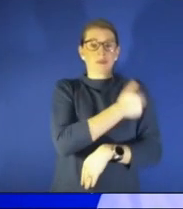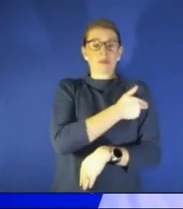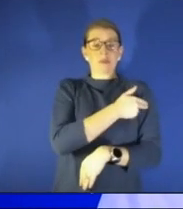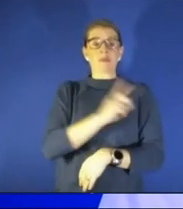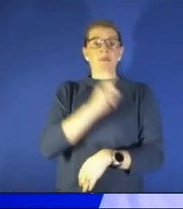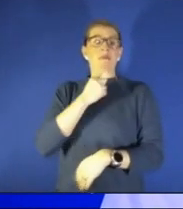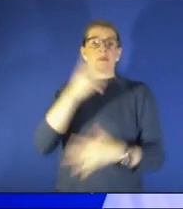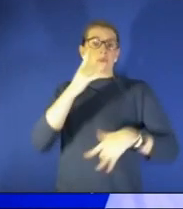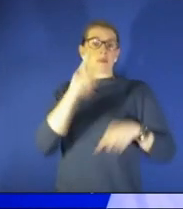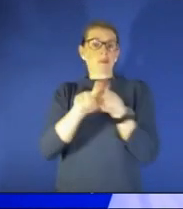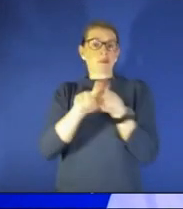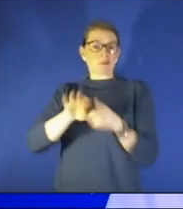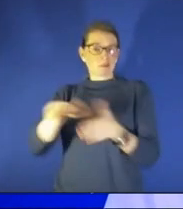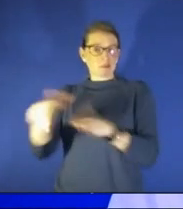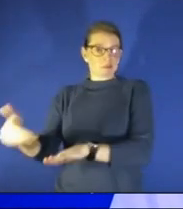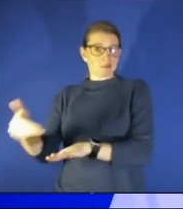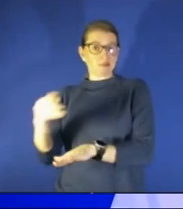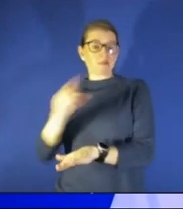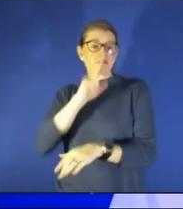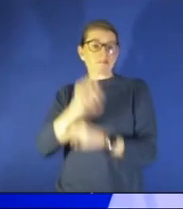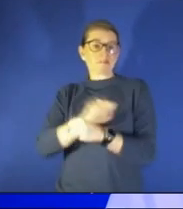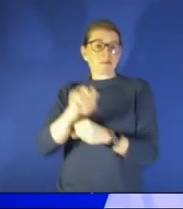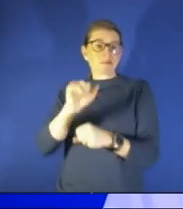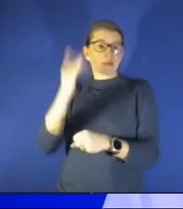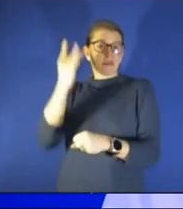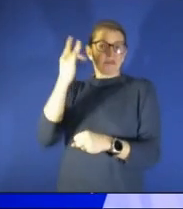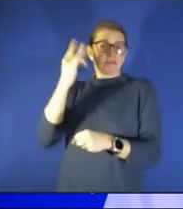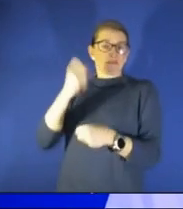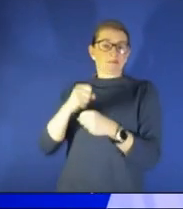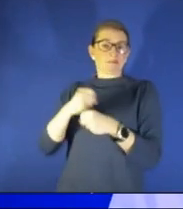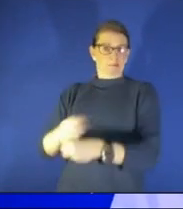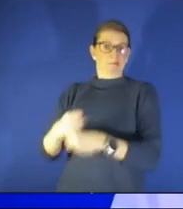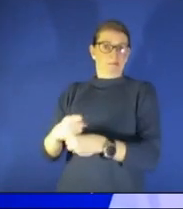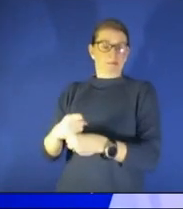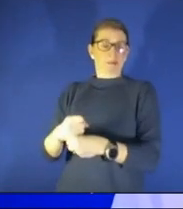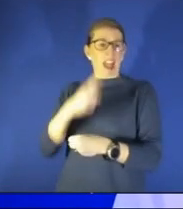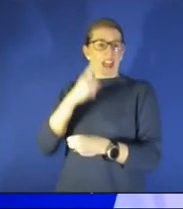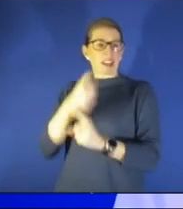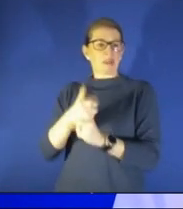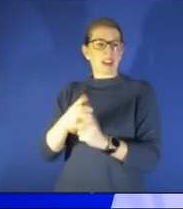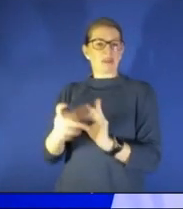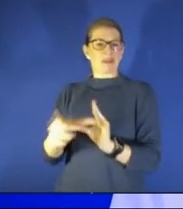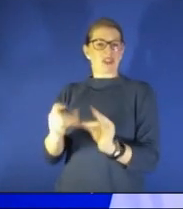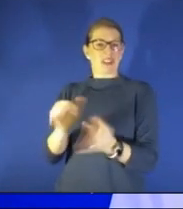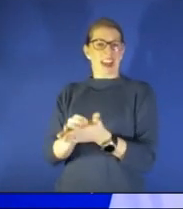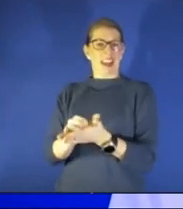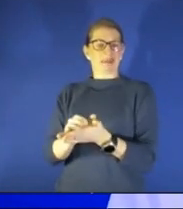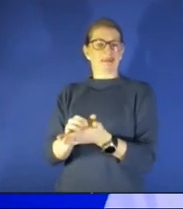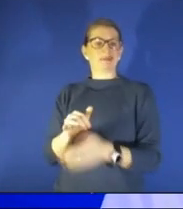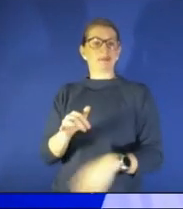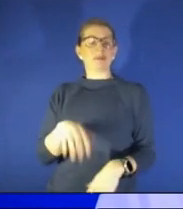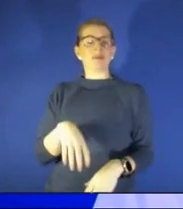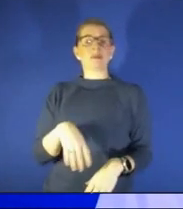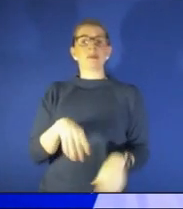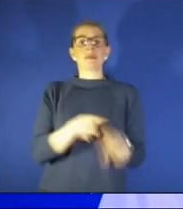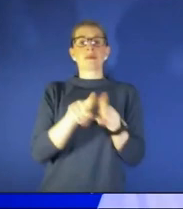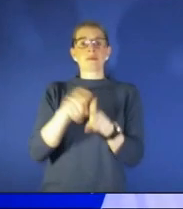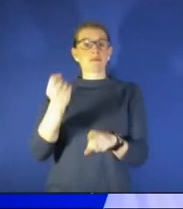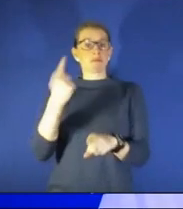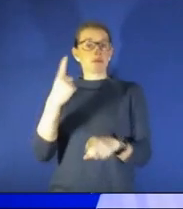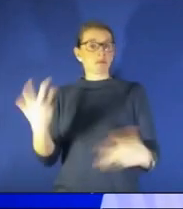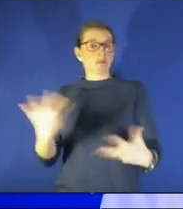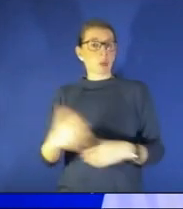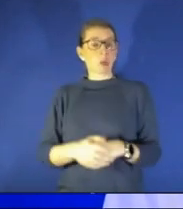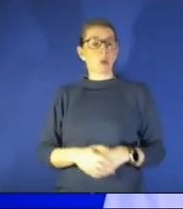really why they were created i think he even said that in the story the other thing we have to understand is why are we looking